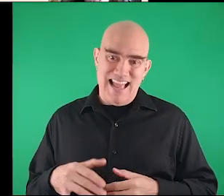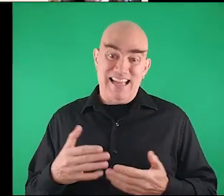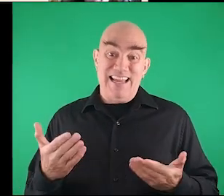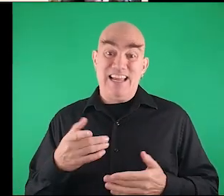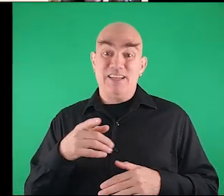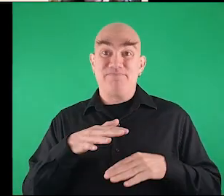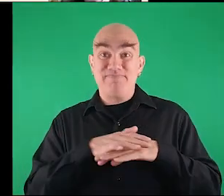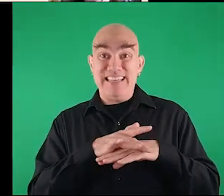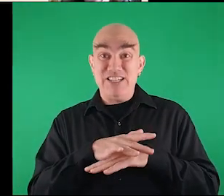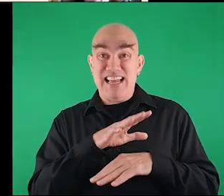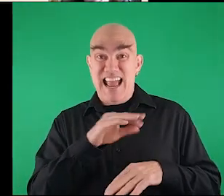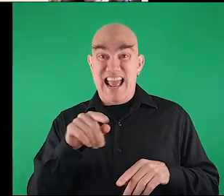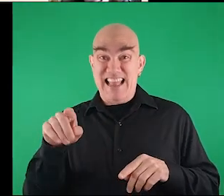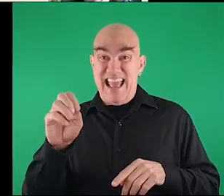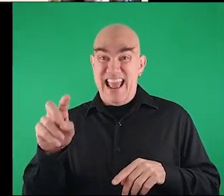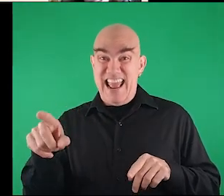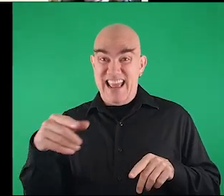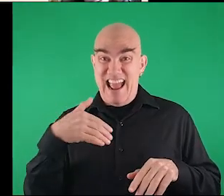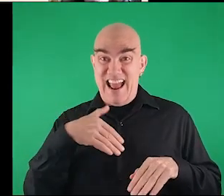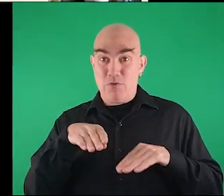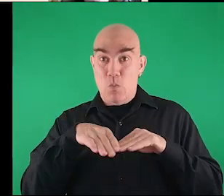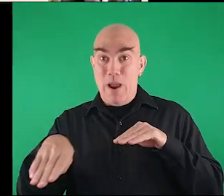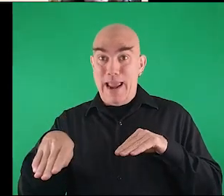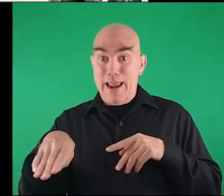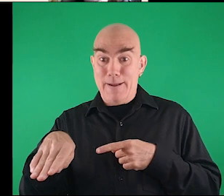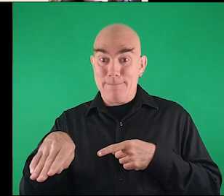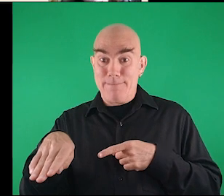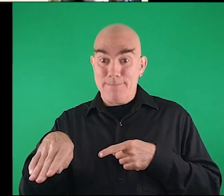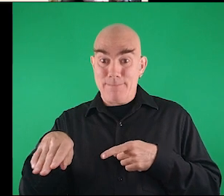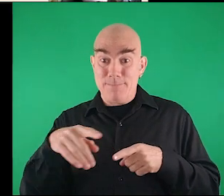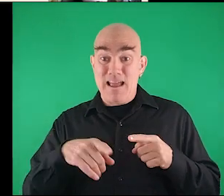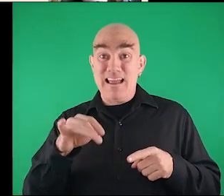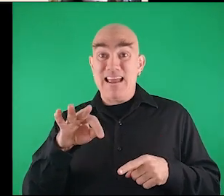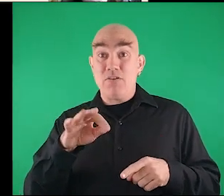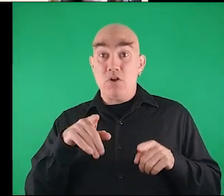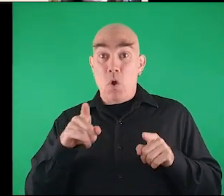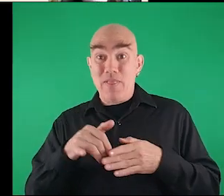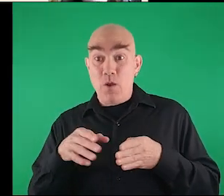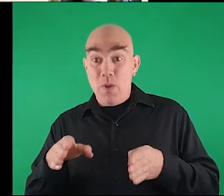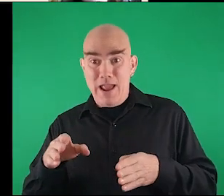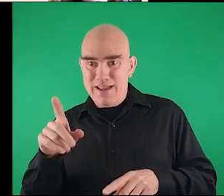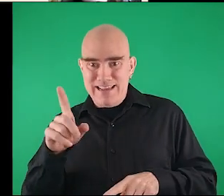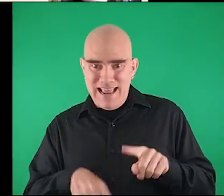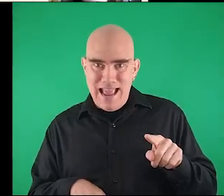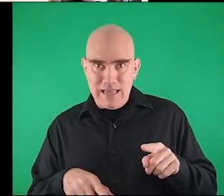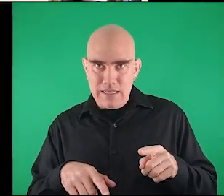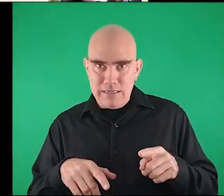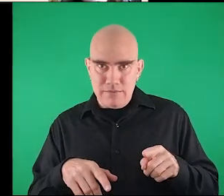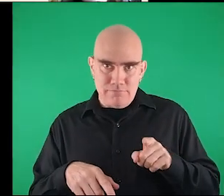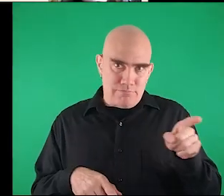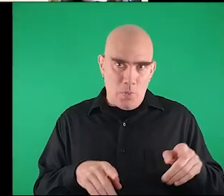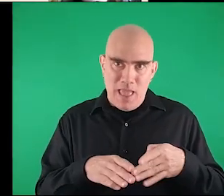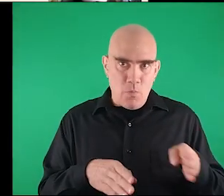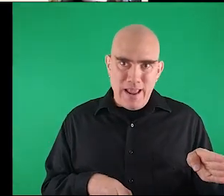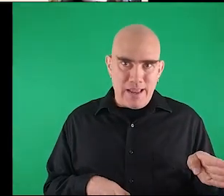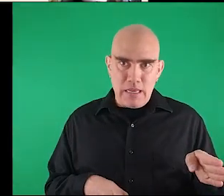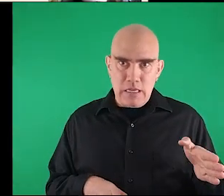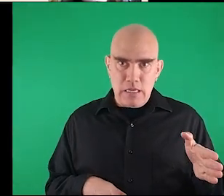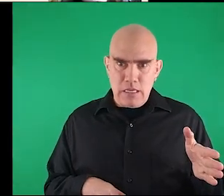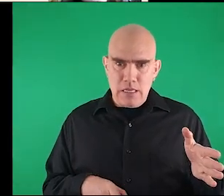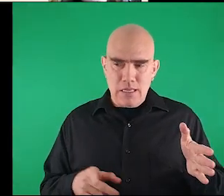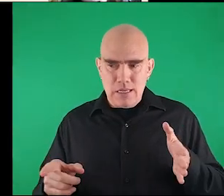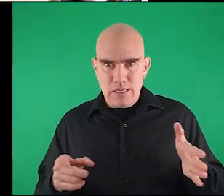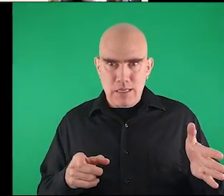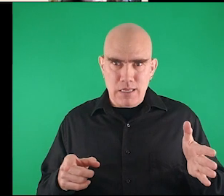beach and in the end has um a ramp if you take this way you don't you cannot go